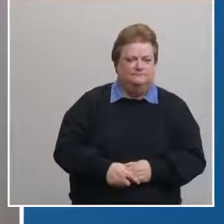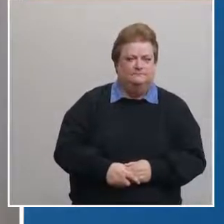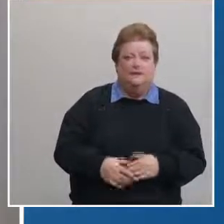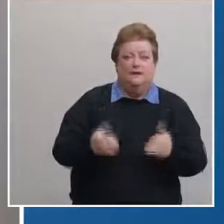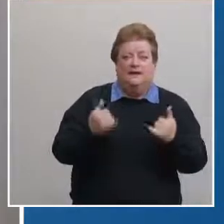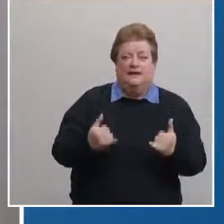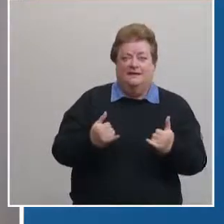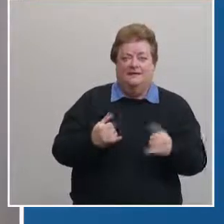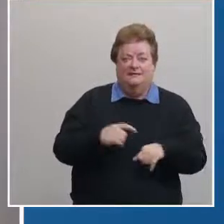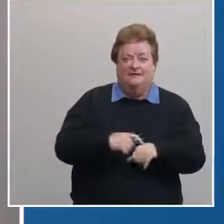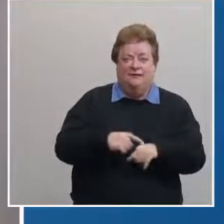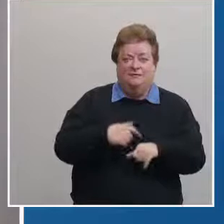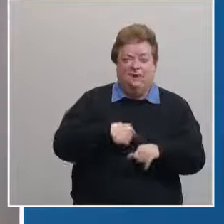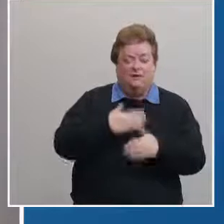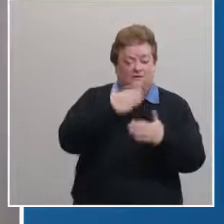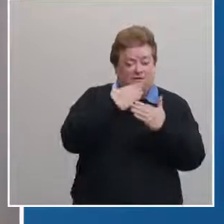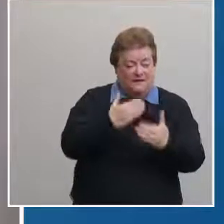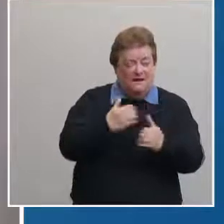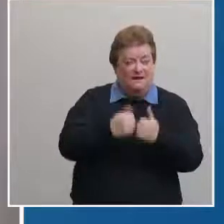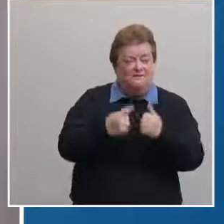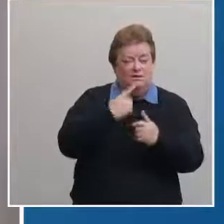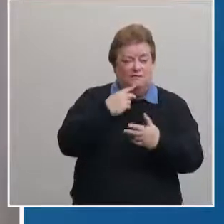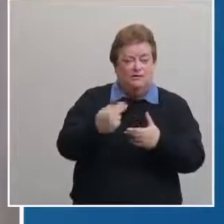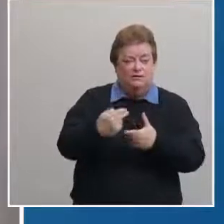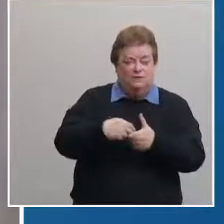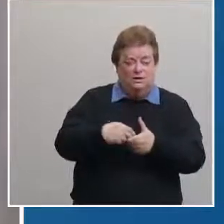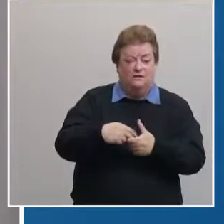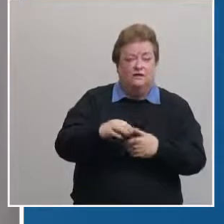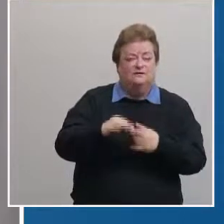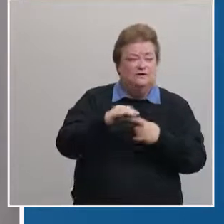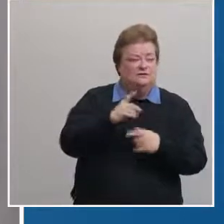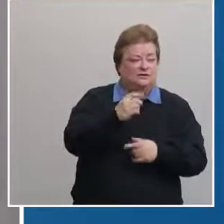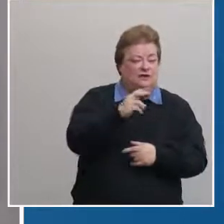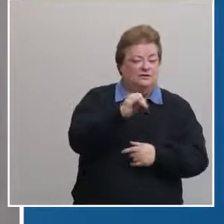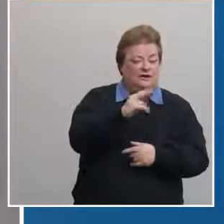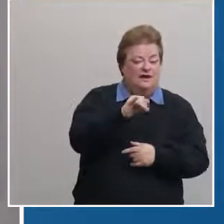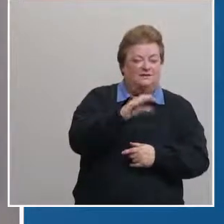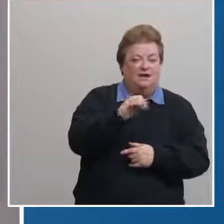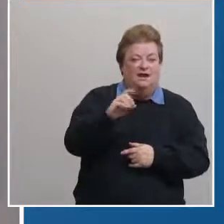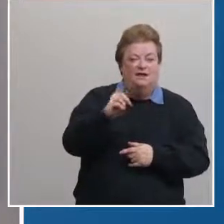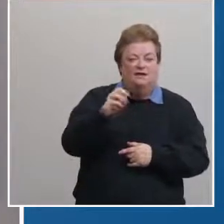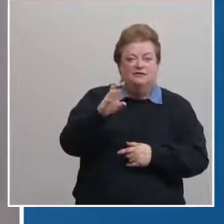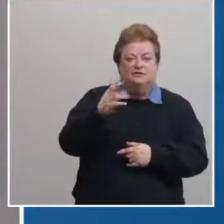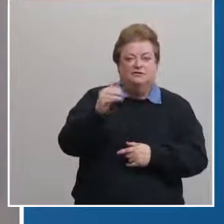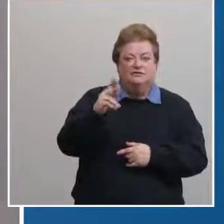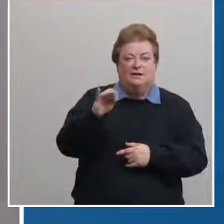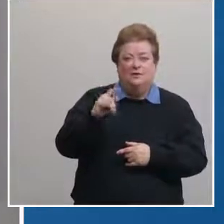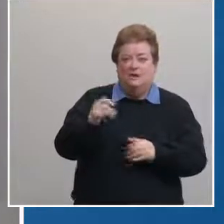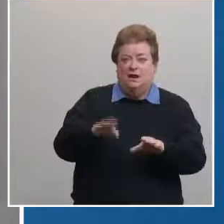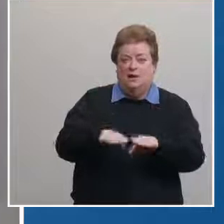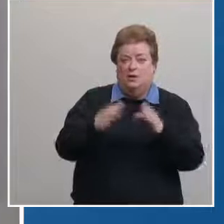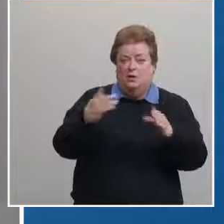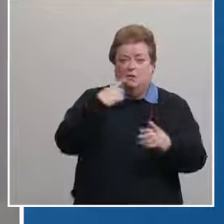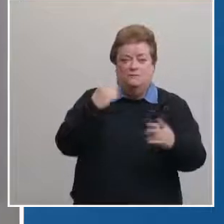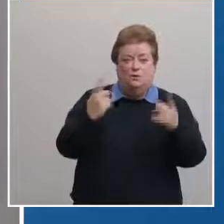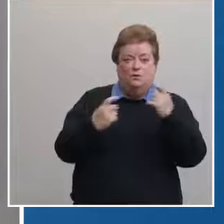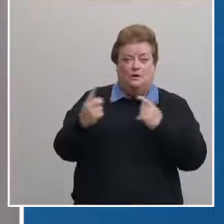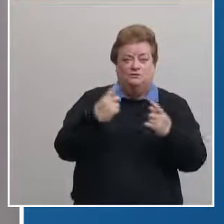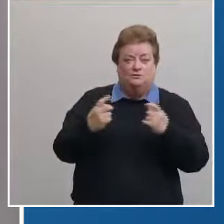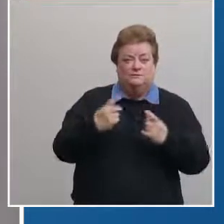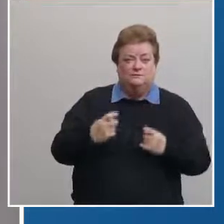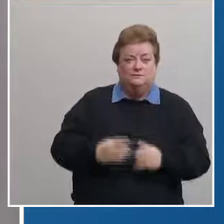at this time i'd really like to thank everyone for joining us especially dr avery and dr chapik and open things up for questions